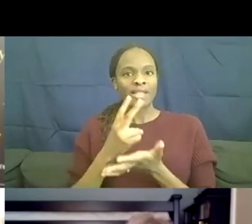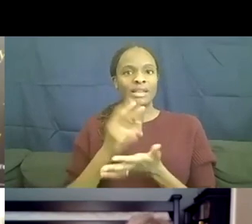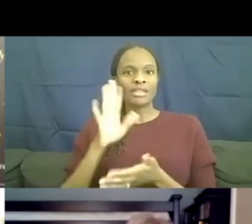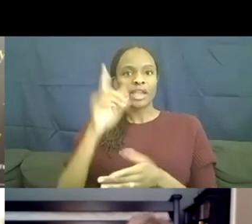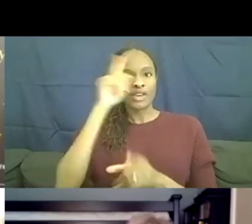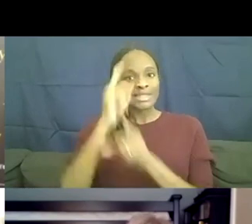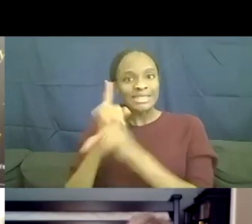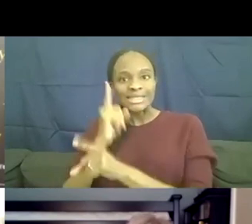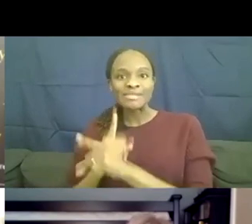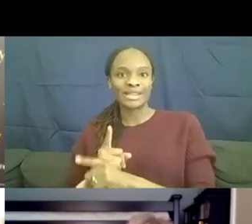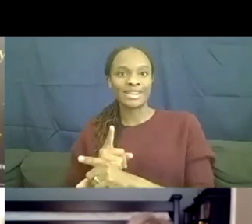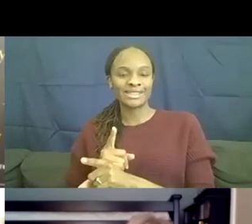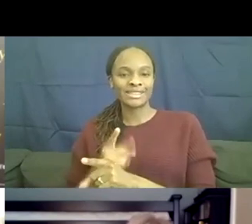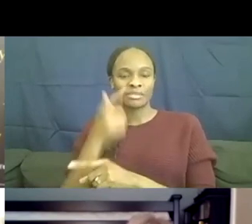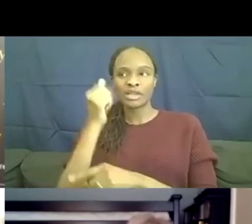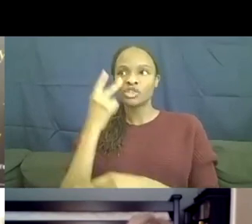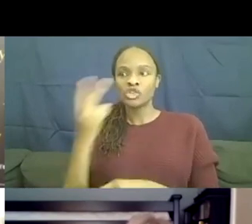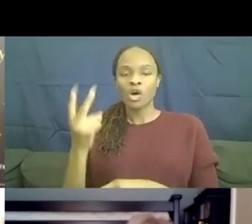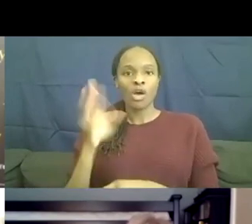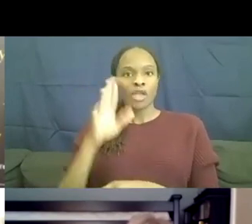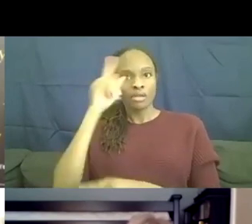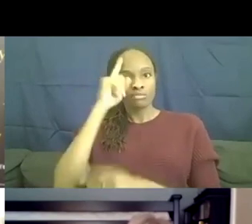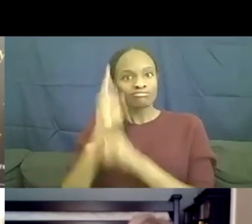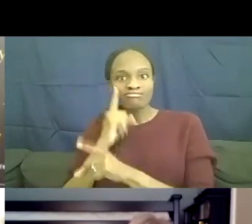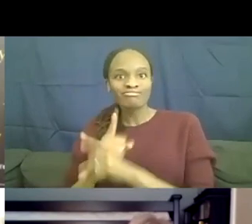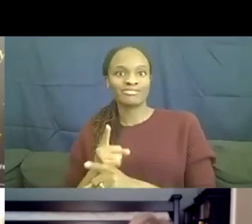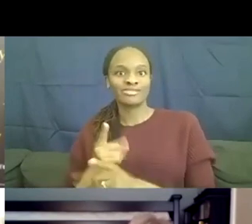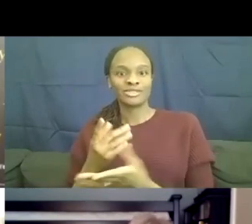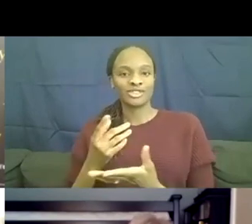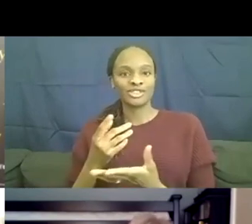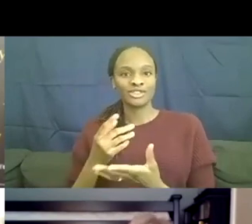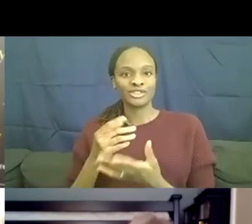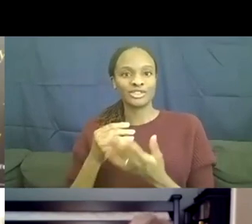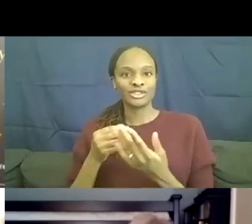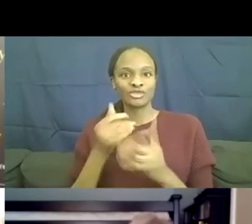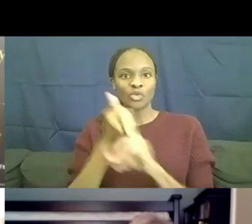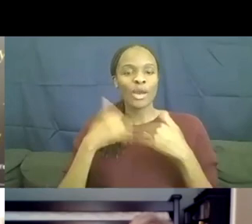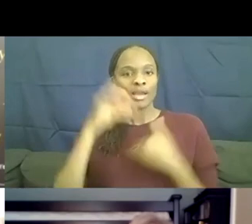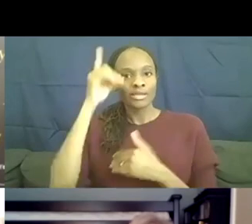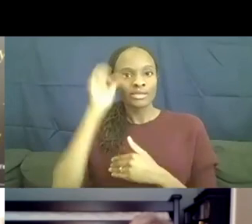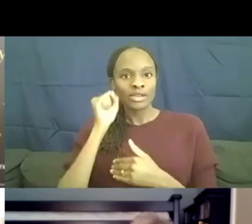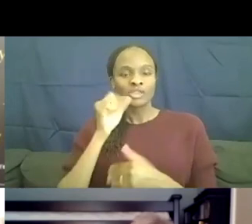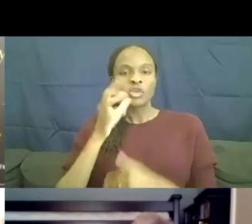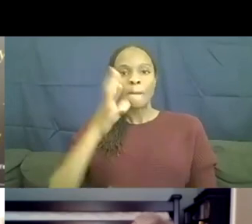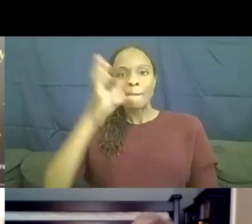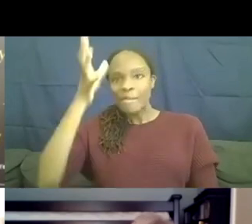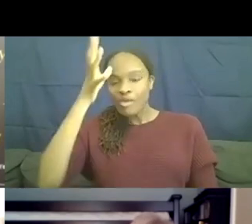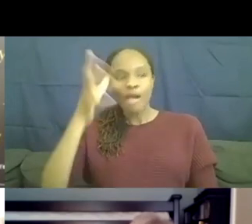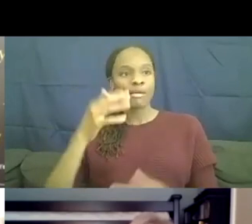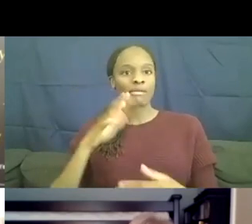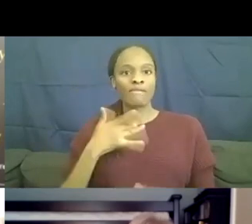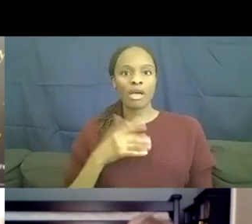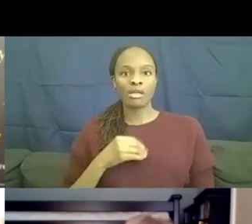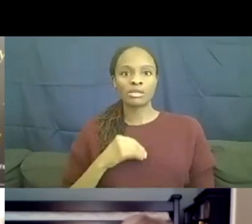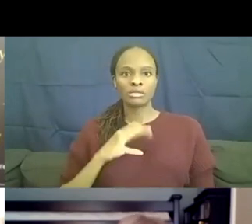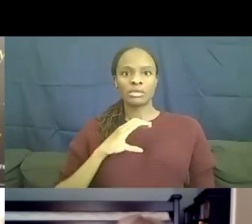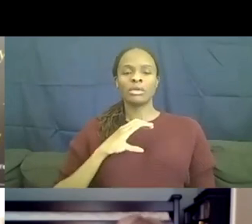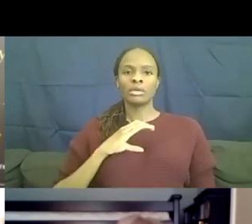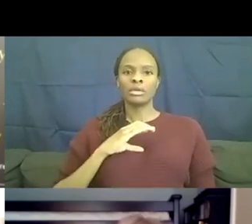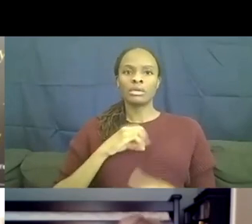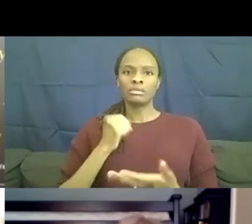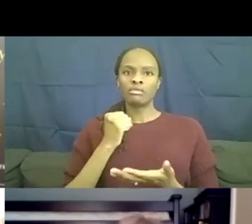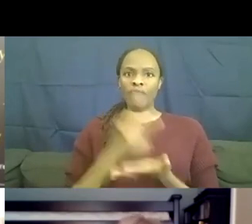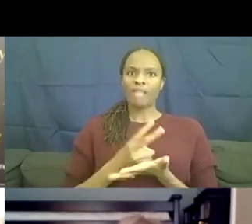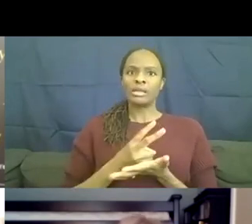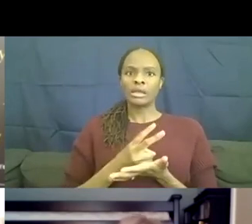siblings and they saw their interaction. It validated parents who were living the life. I mean, the